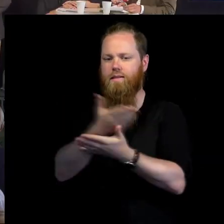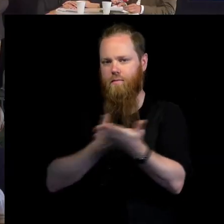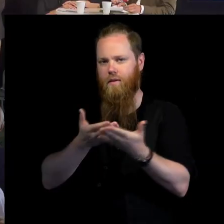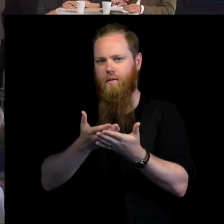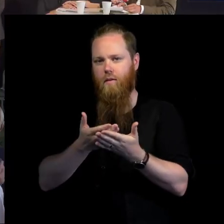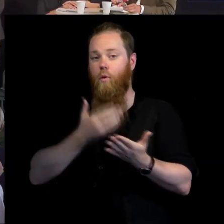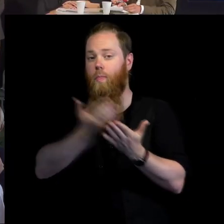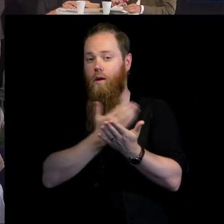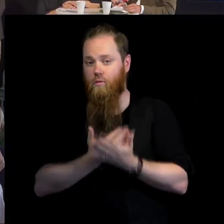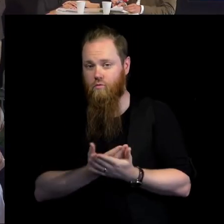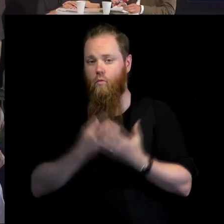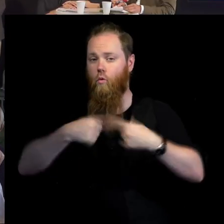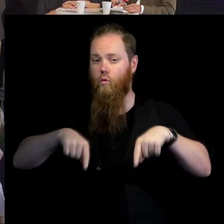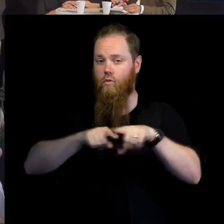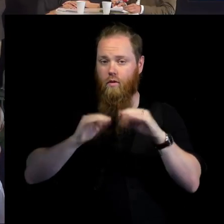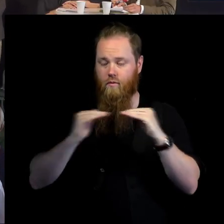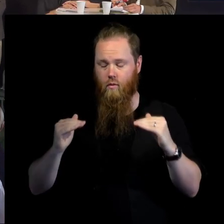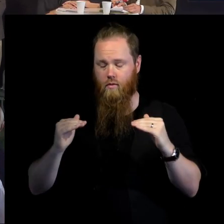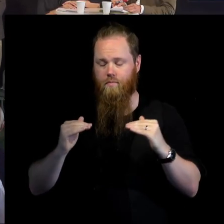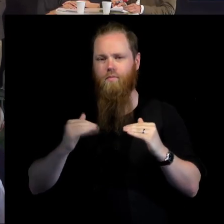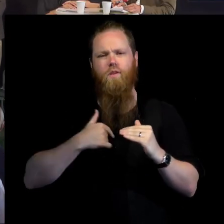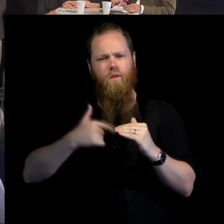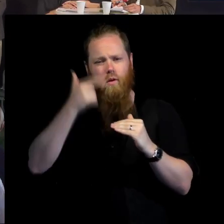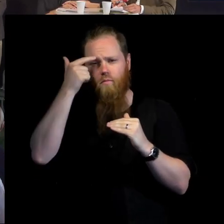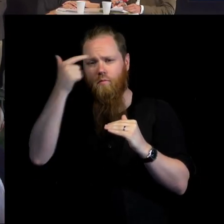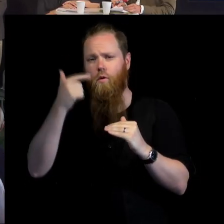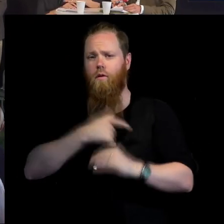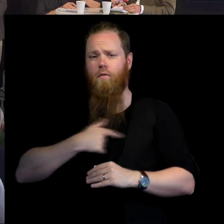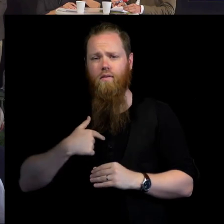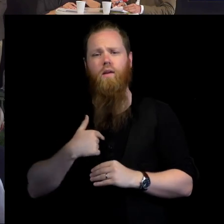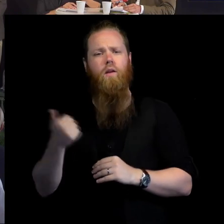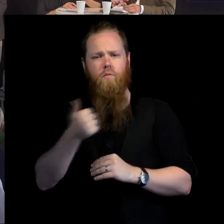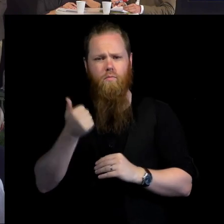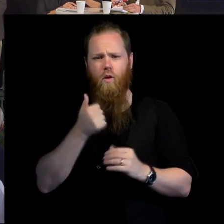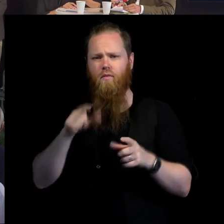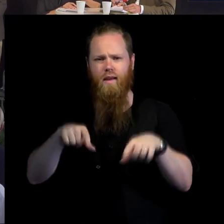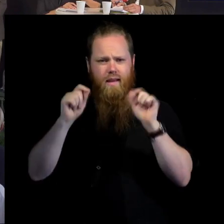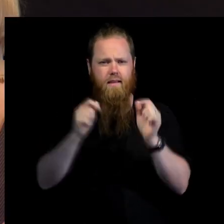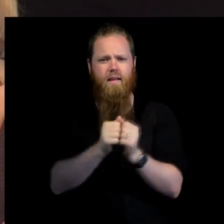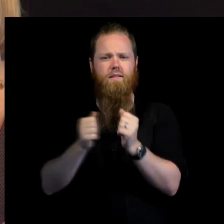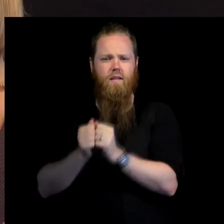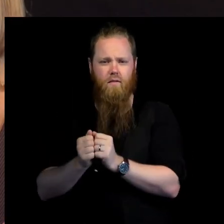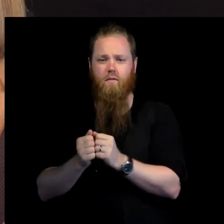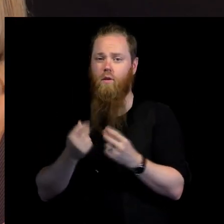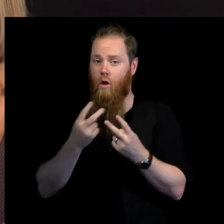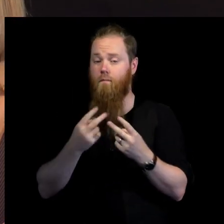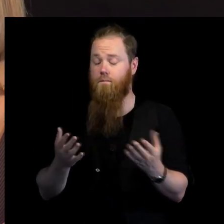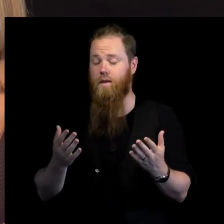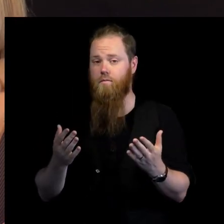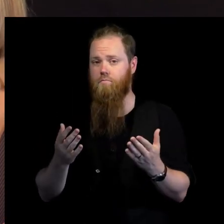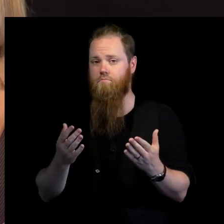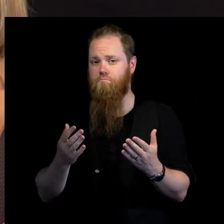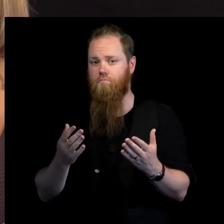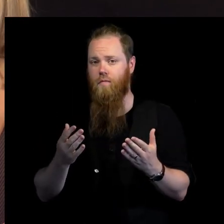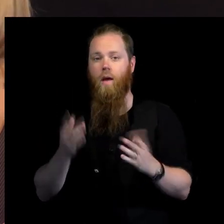local level, I believe that we really need to find a way to show that both